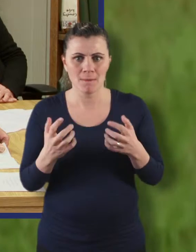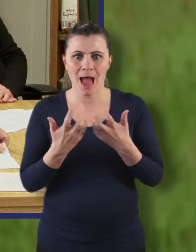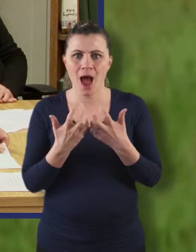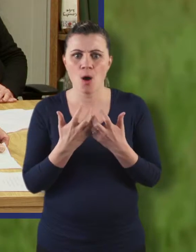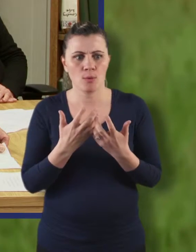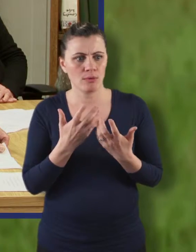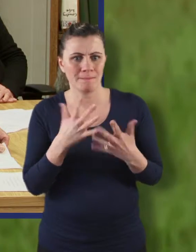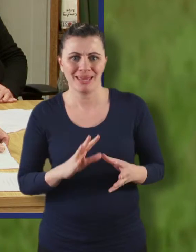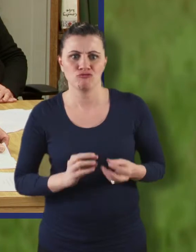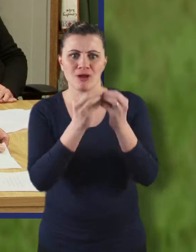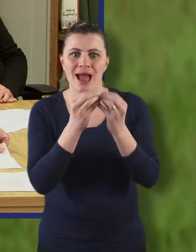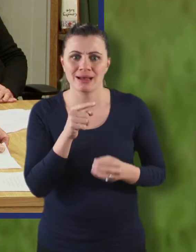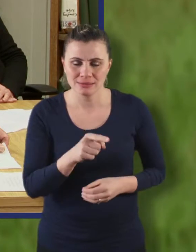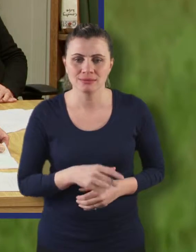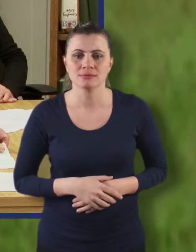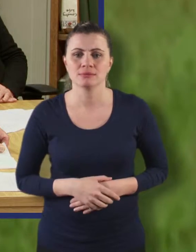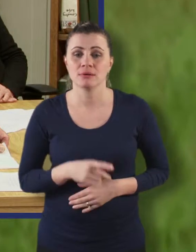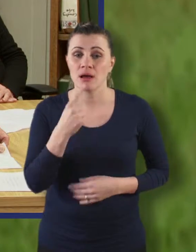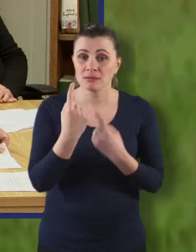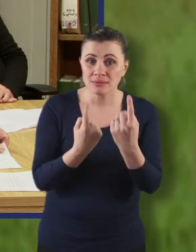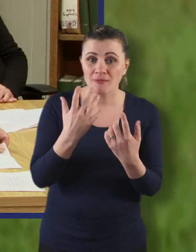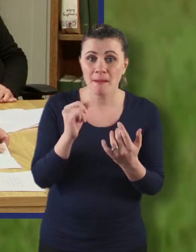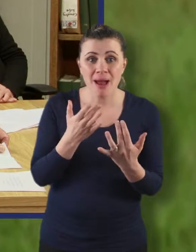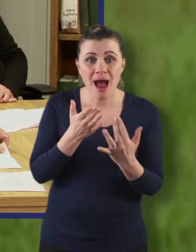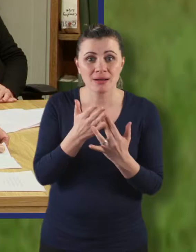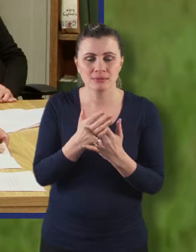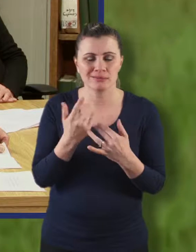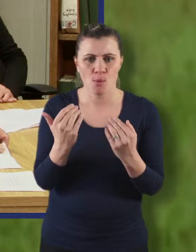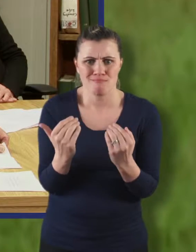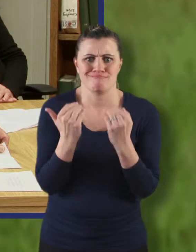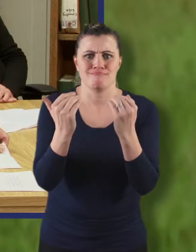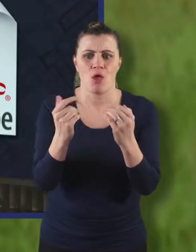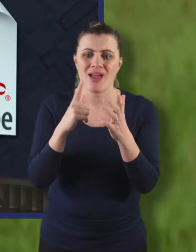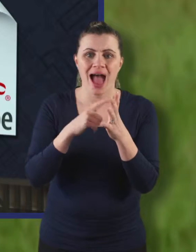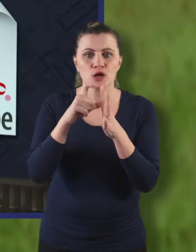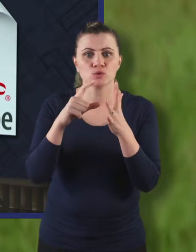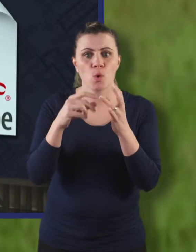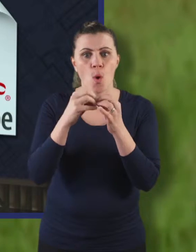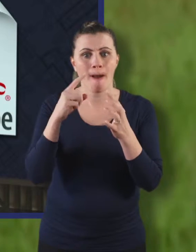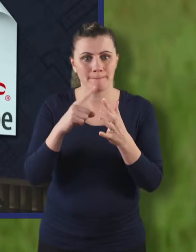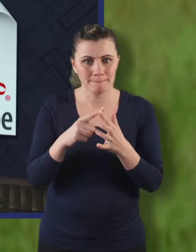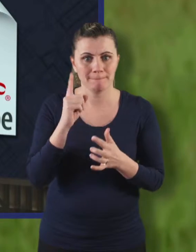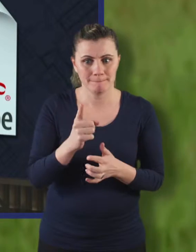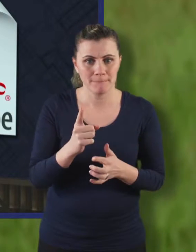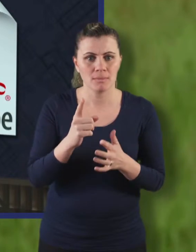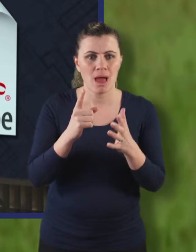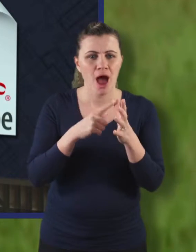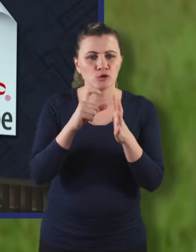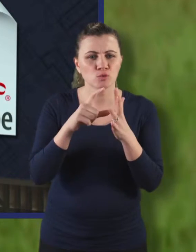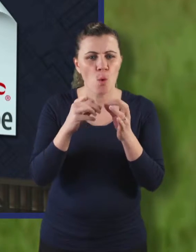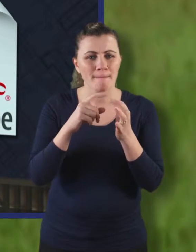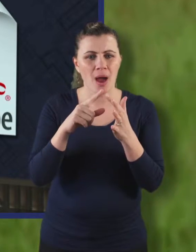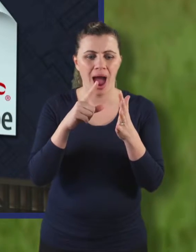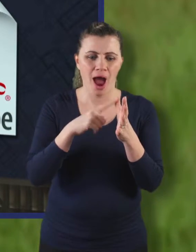access to the more advanced version of Adobe, which is Adobe Acrobat, then you can store things as a PDF